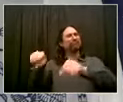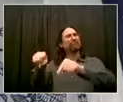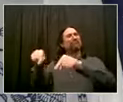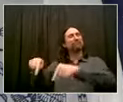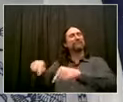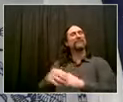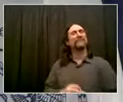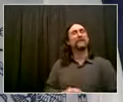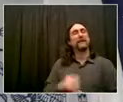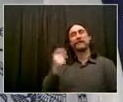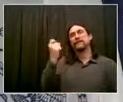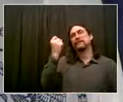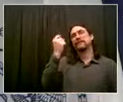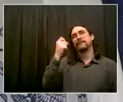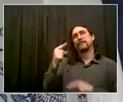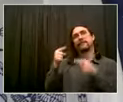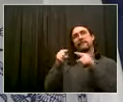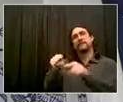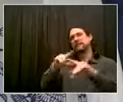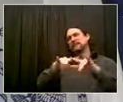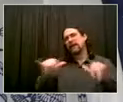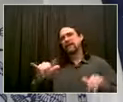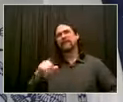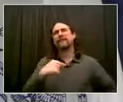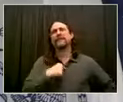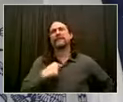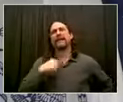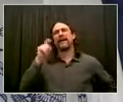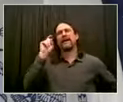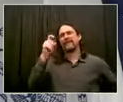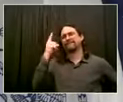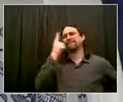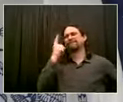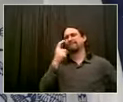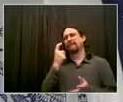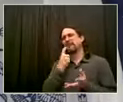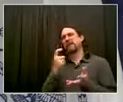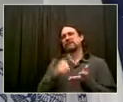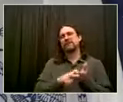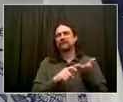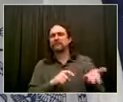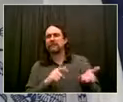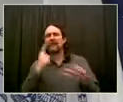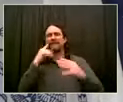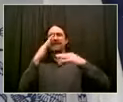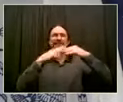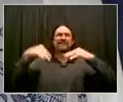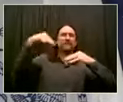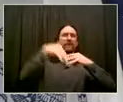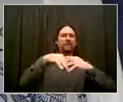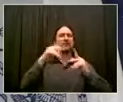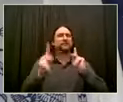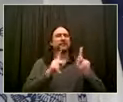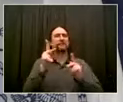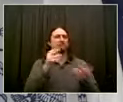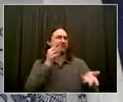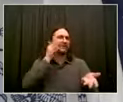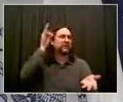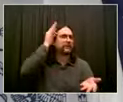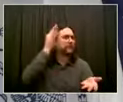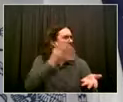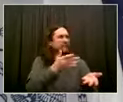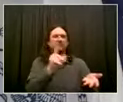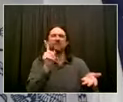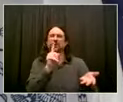too. So the process wasn't right. But the end result is going to be a day to honor Italian-American heritage, a day to honor indigenous